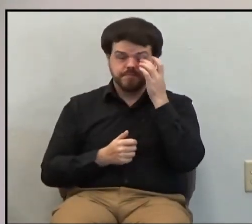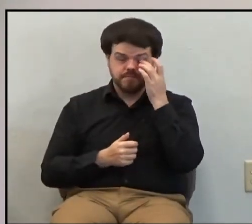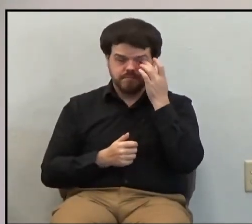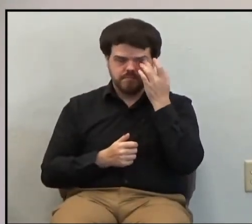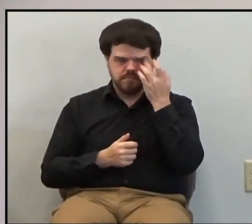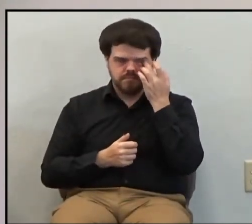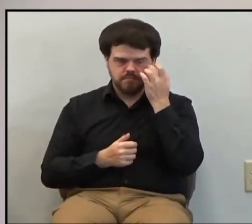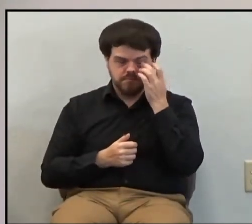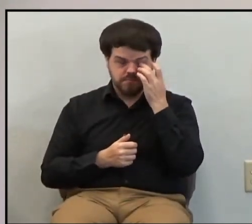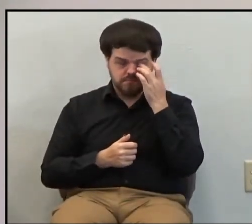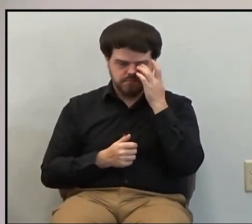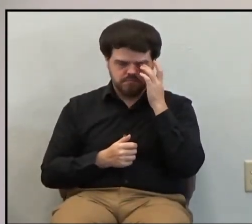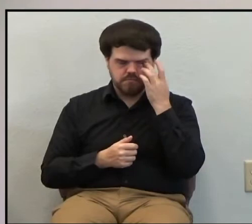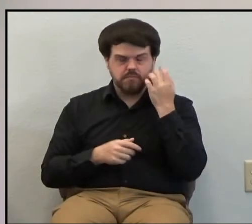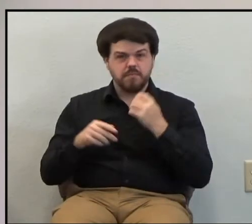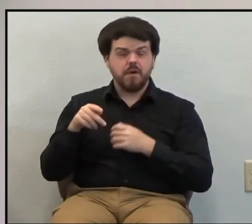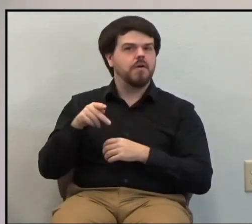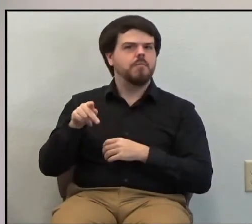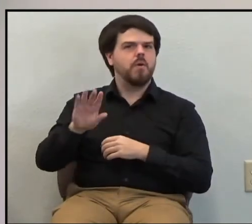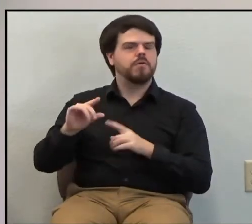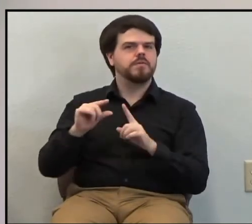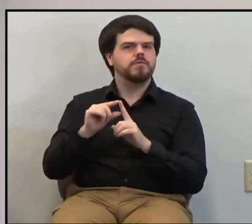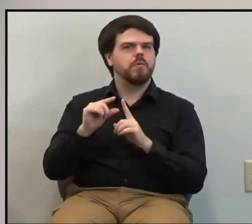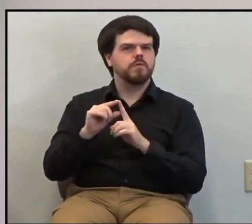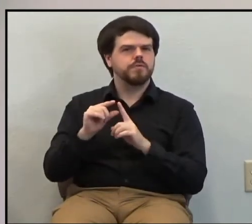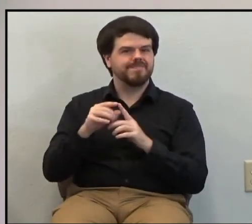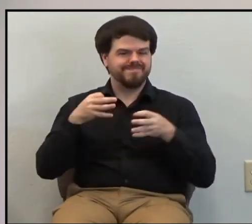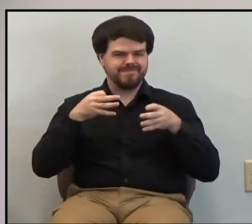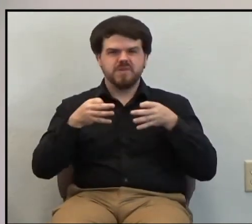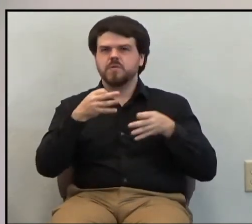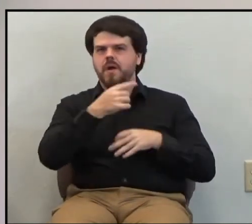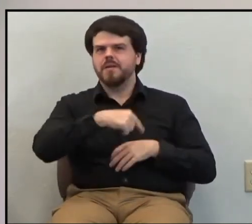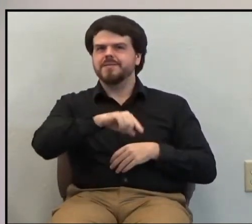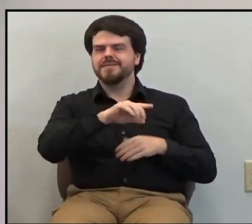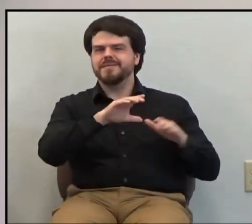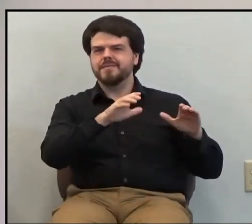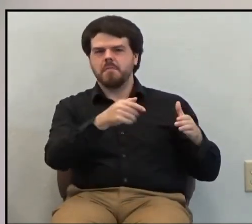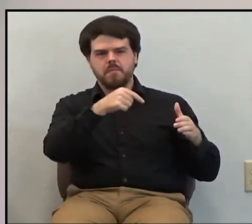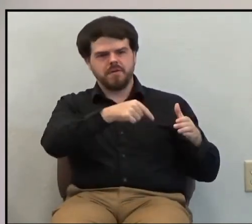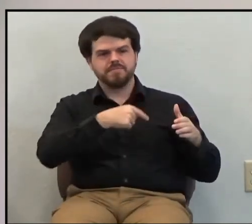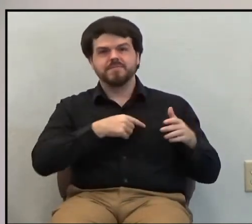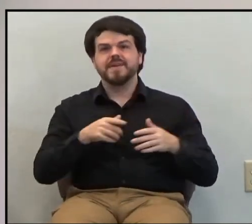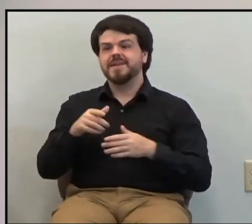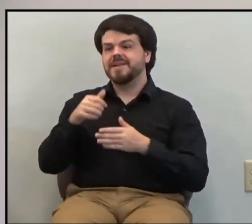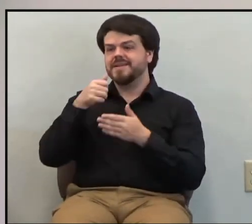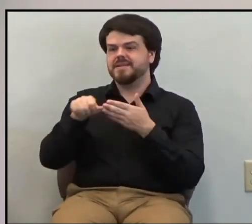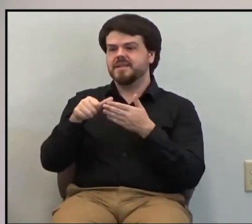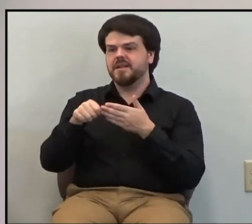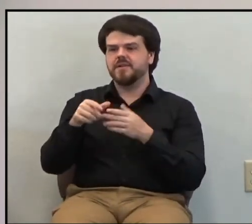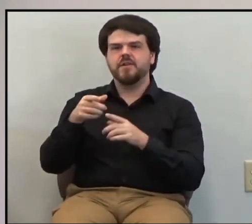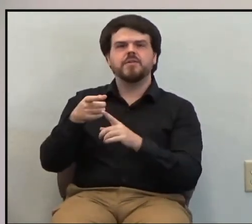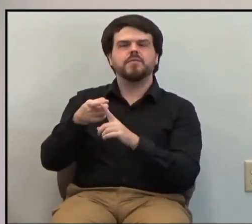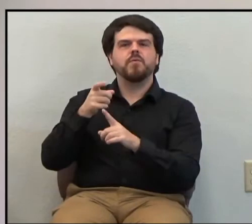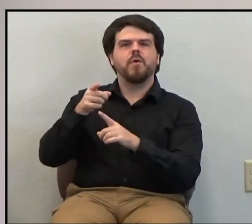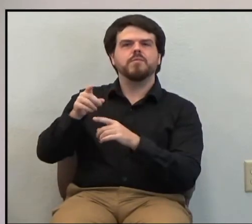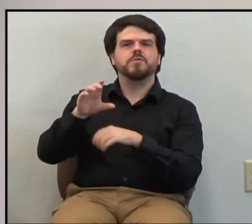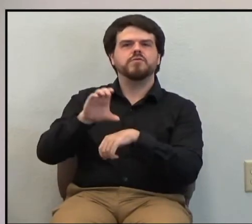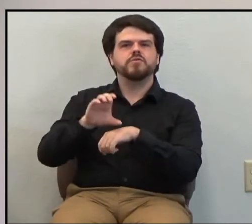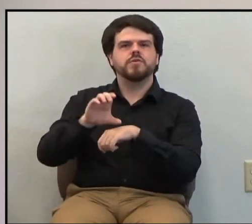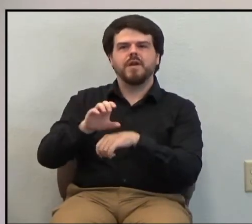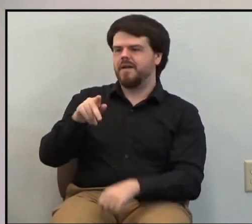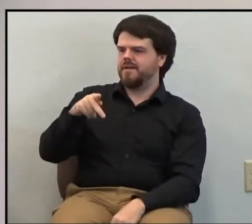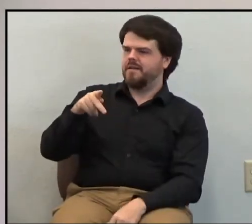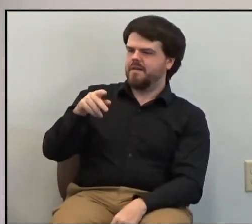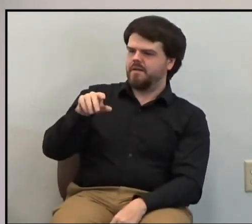Here are Paul's own words about these men from his letter to the church in Philippi, or if you want to call it